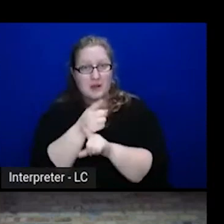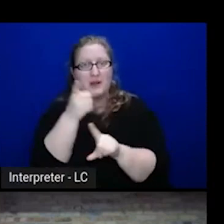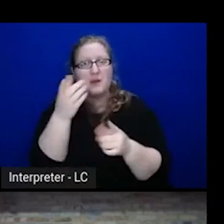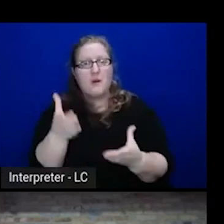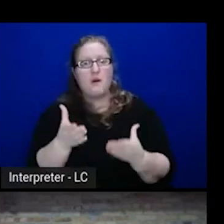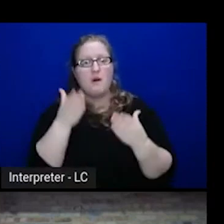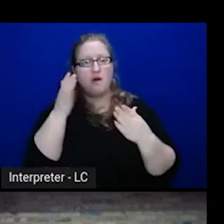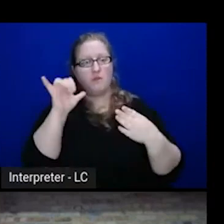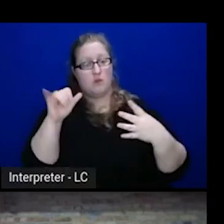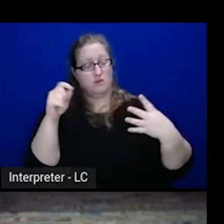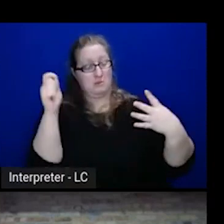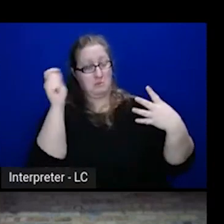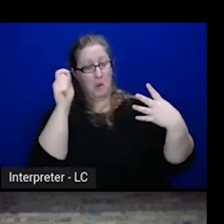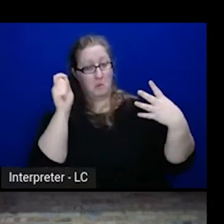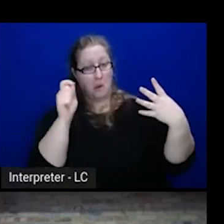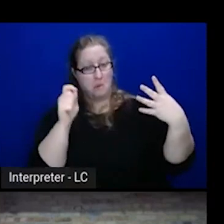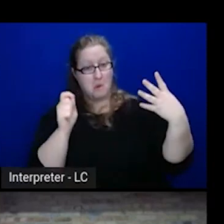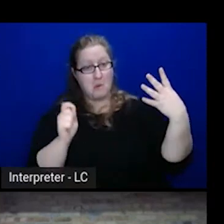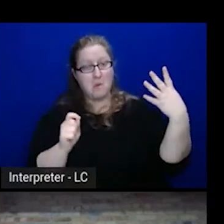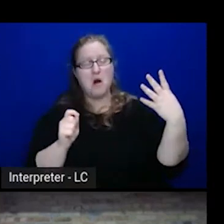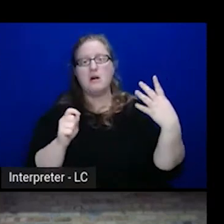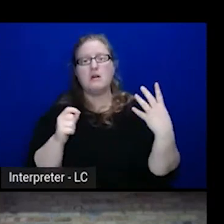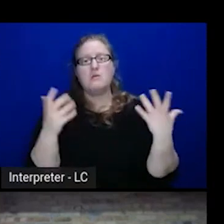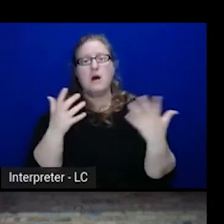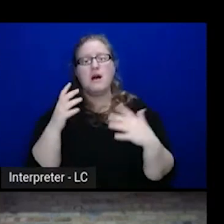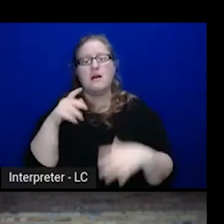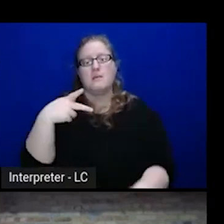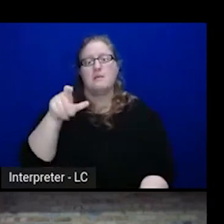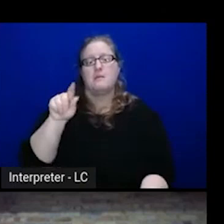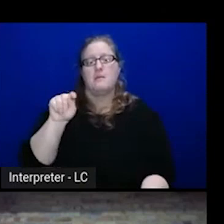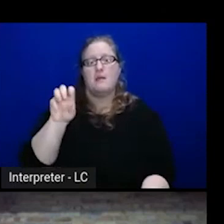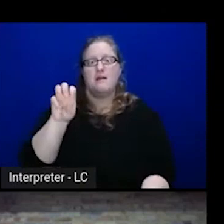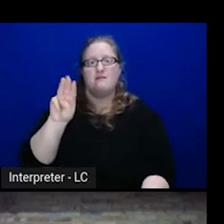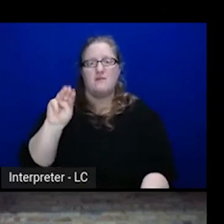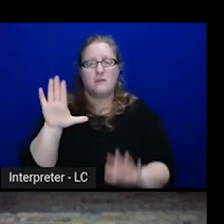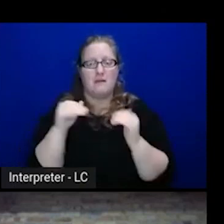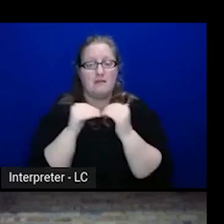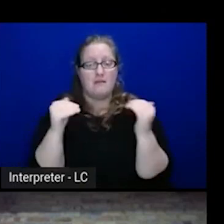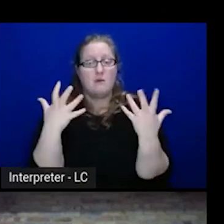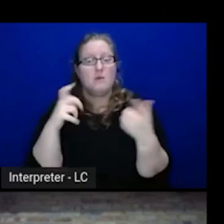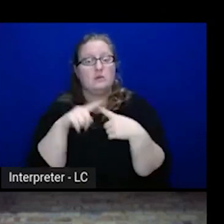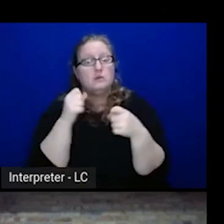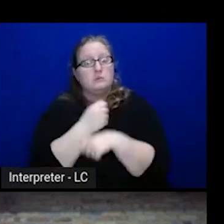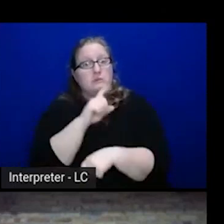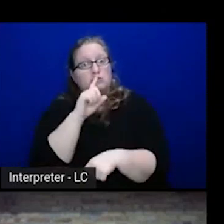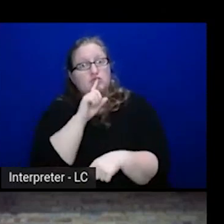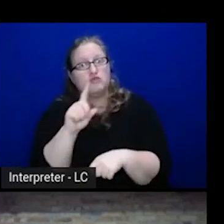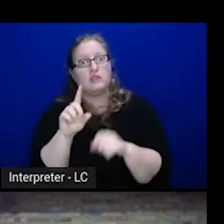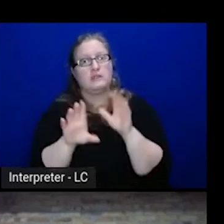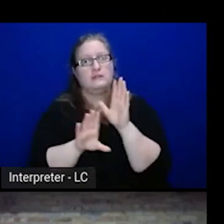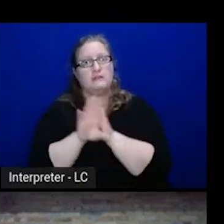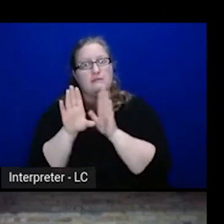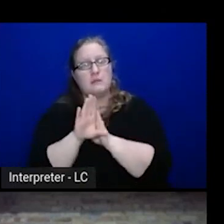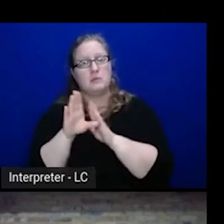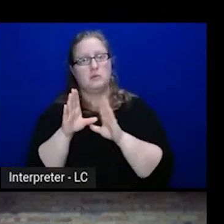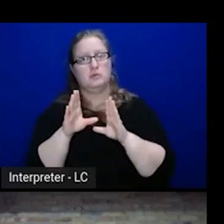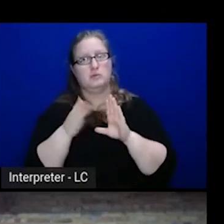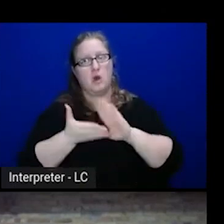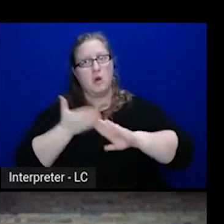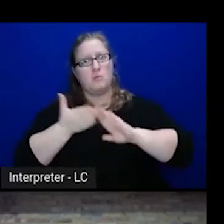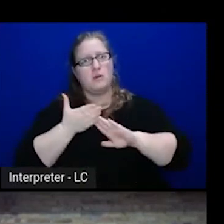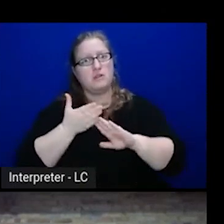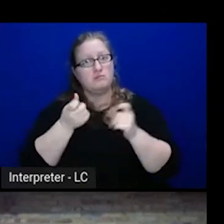listed above at the platform level. I don't have, I want to make sure that developers and operators are aware that these are being offered,